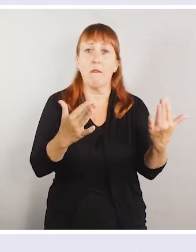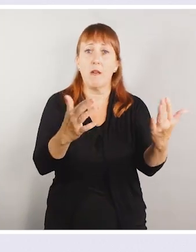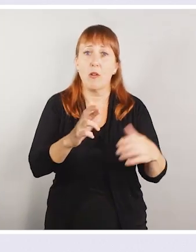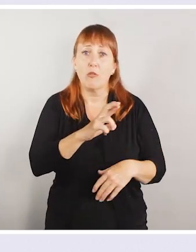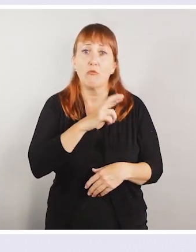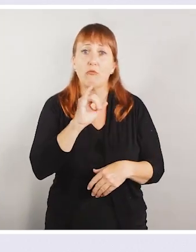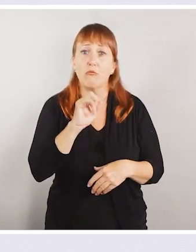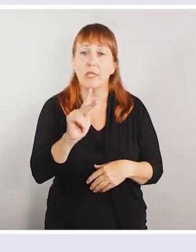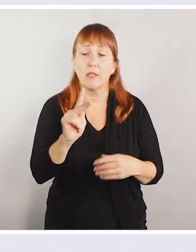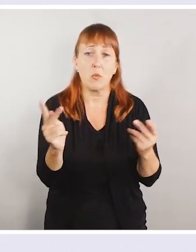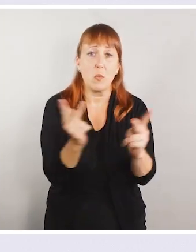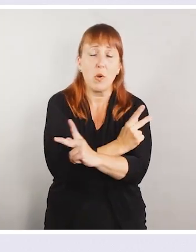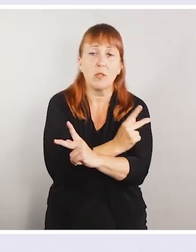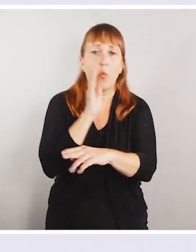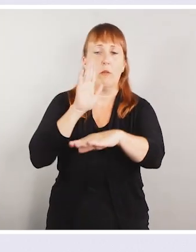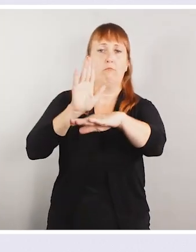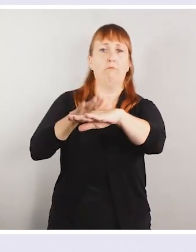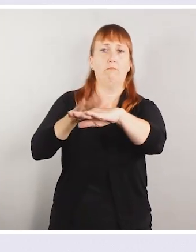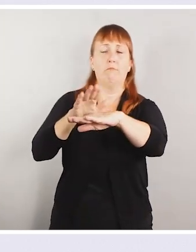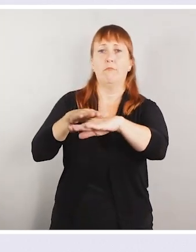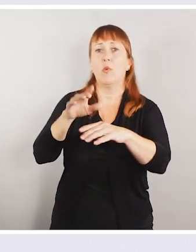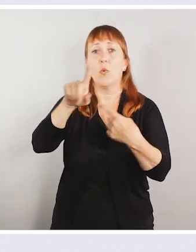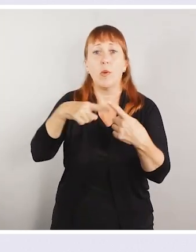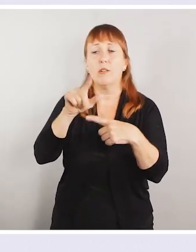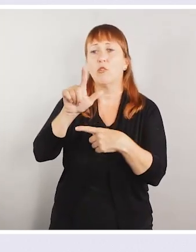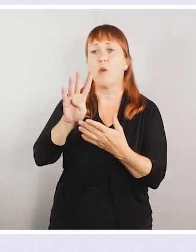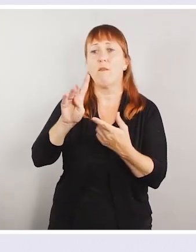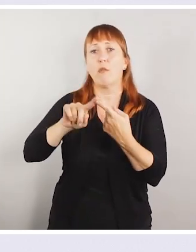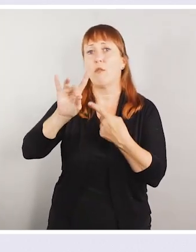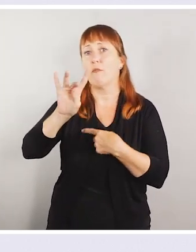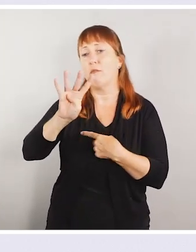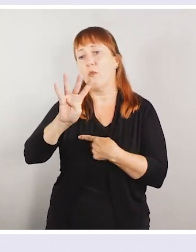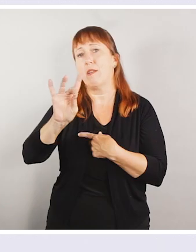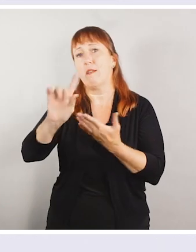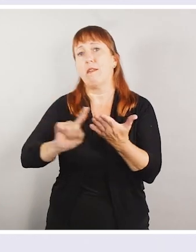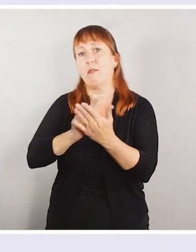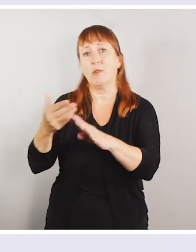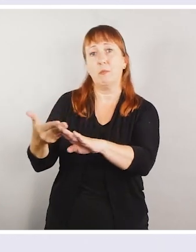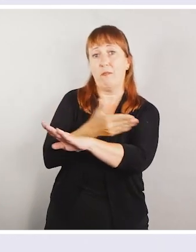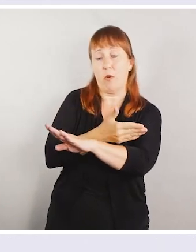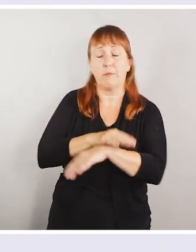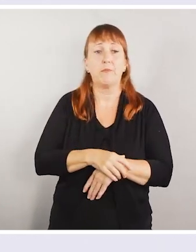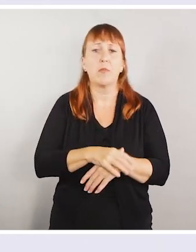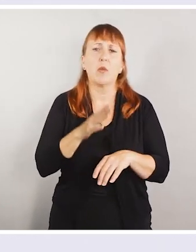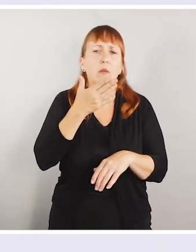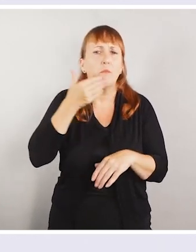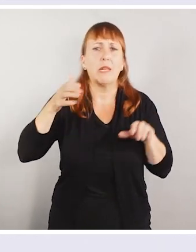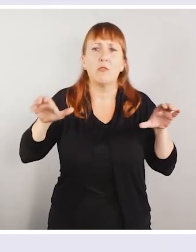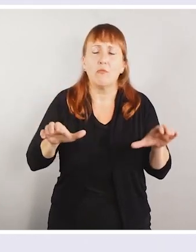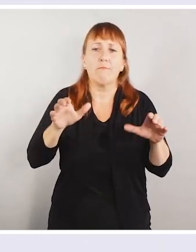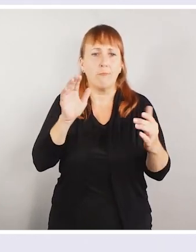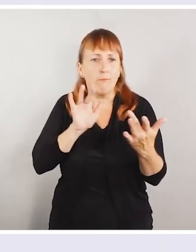a PSPS alert will be given 24 to 48 hours before a possible PSPS event. We'll do our best to provide